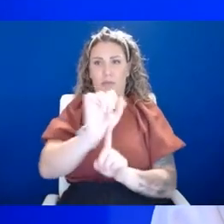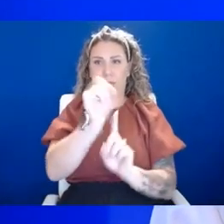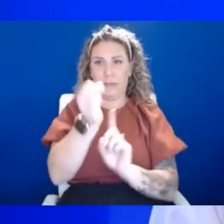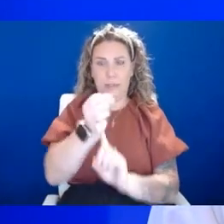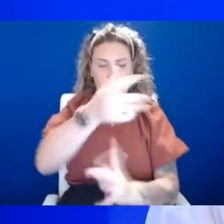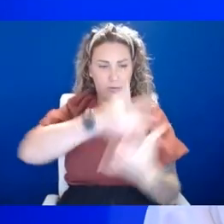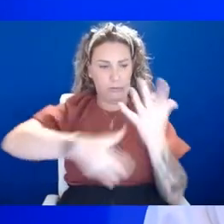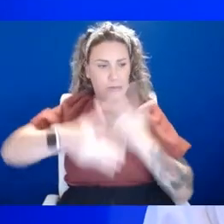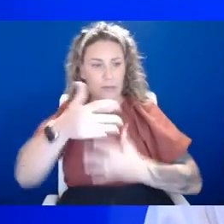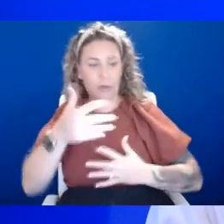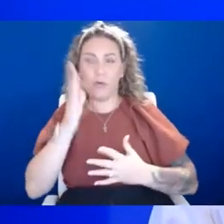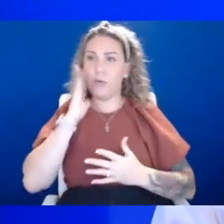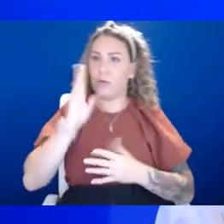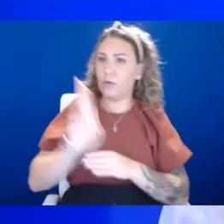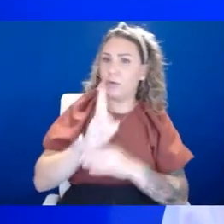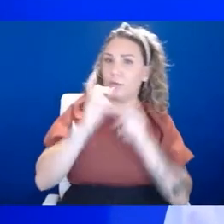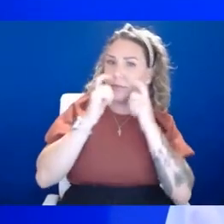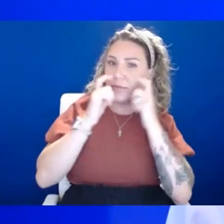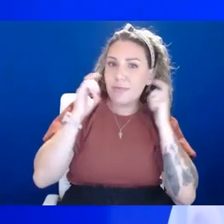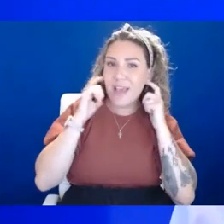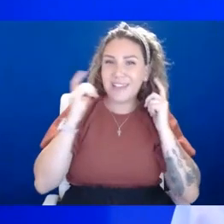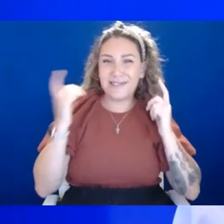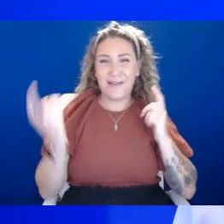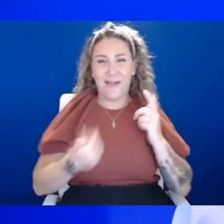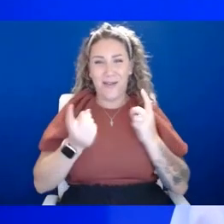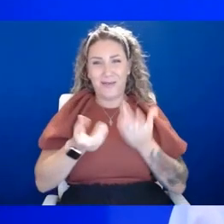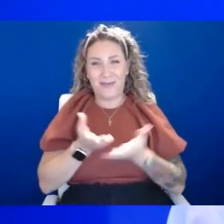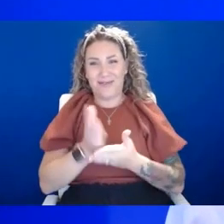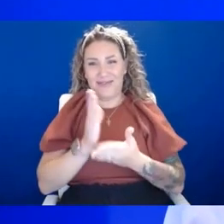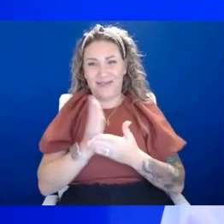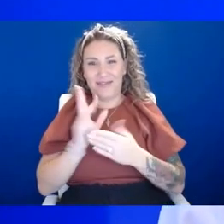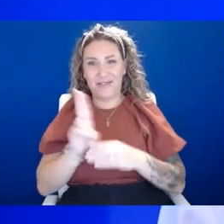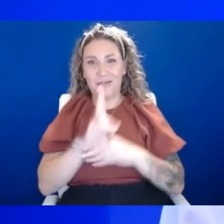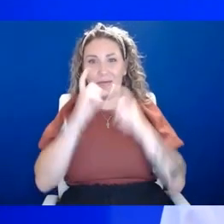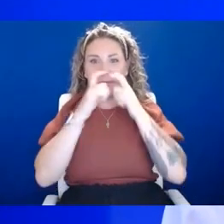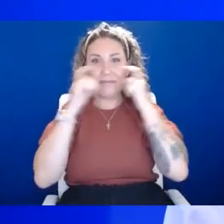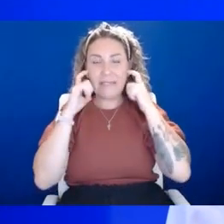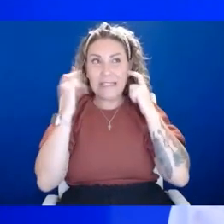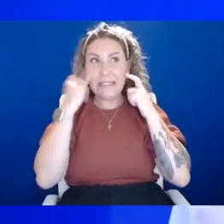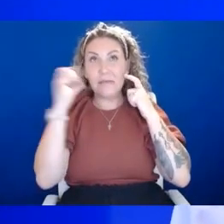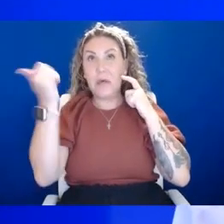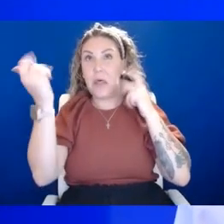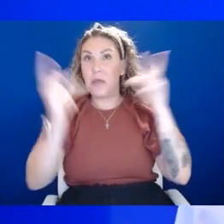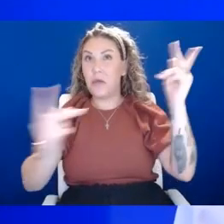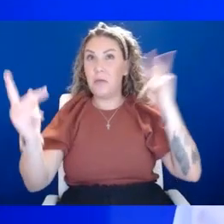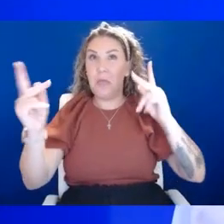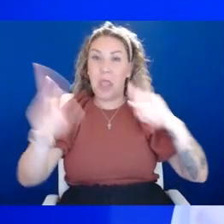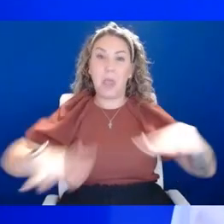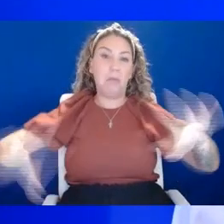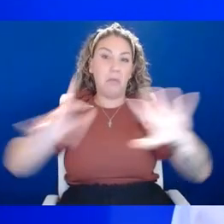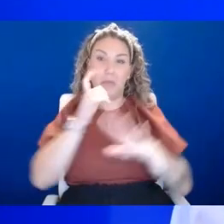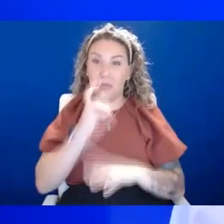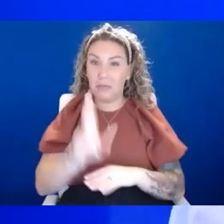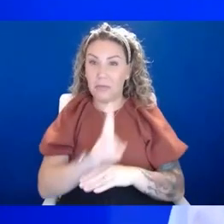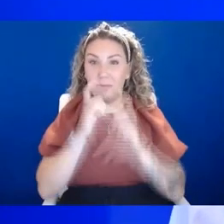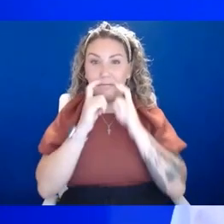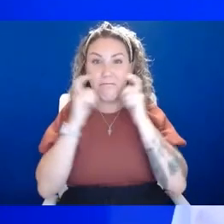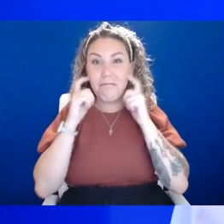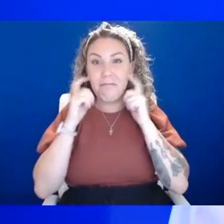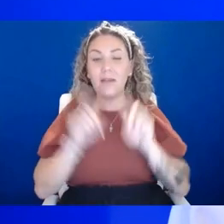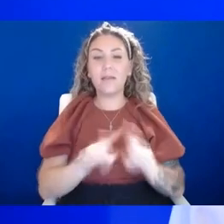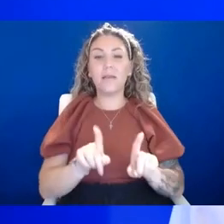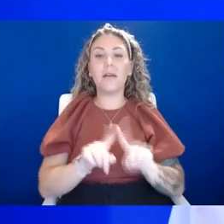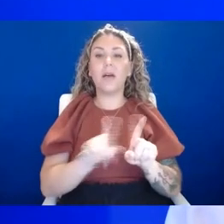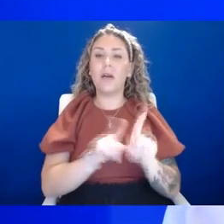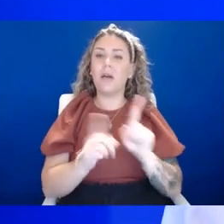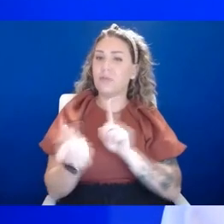to wear a mask? It's certainly always okay for you to wear a mask, even though others around you are not, but also try to do those other things, understanding the,